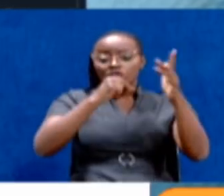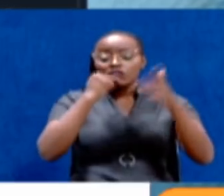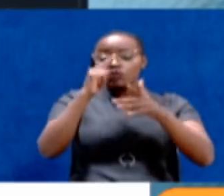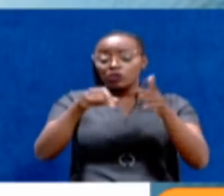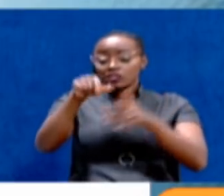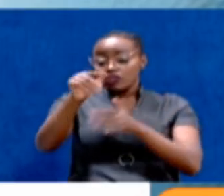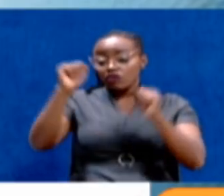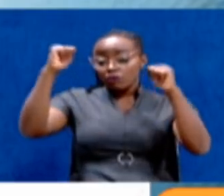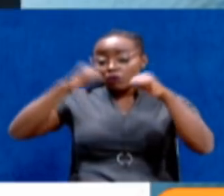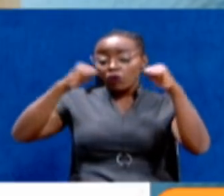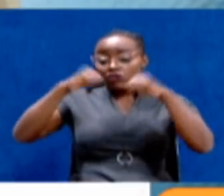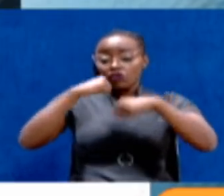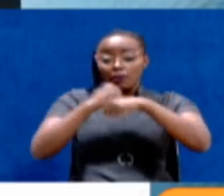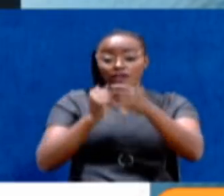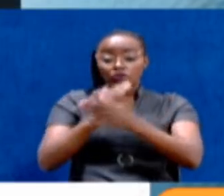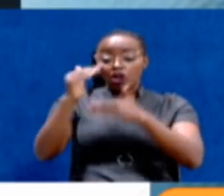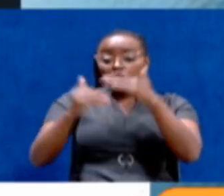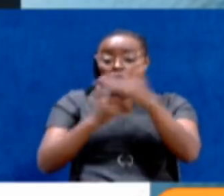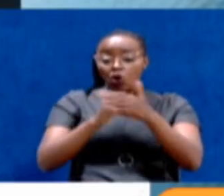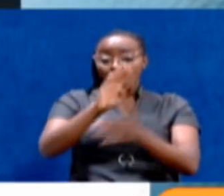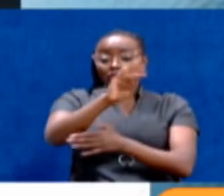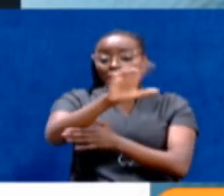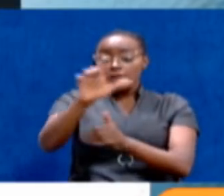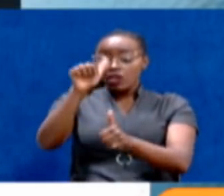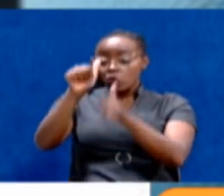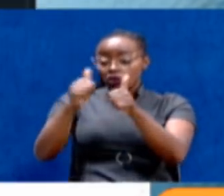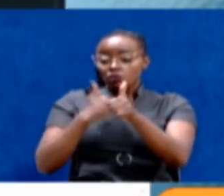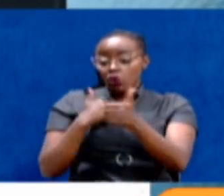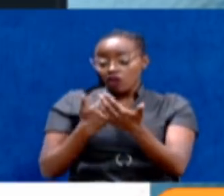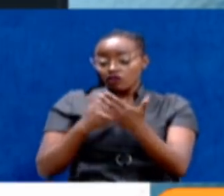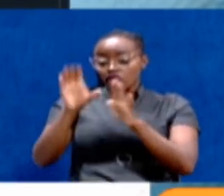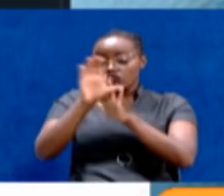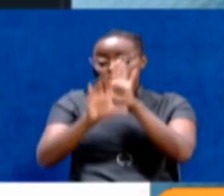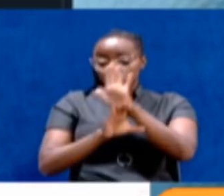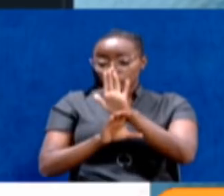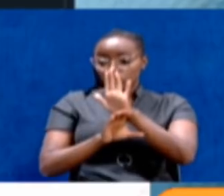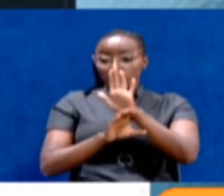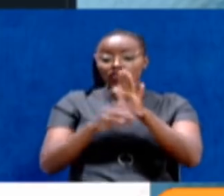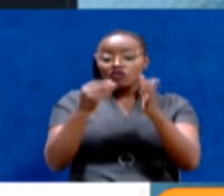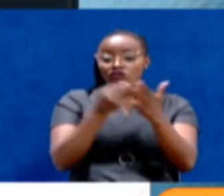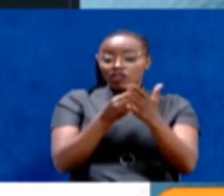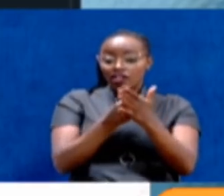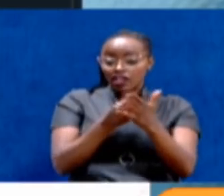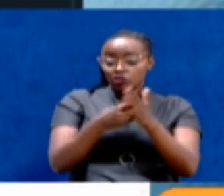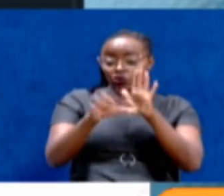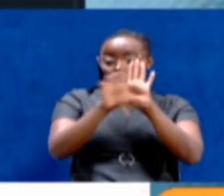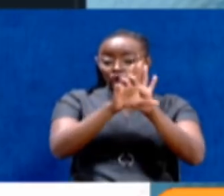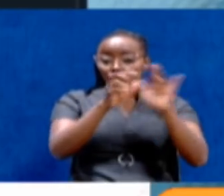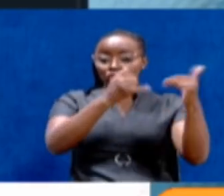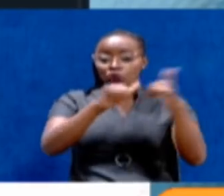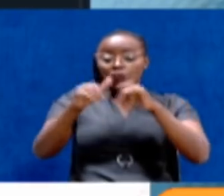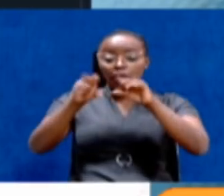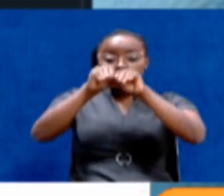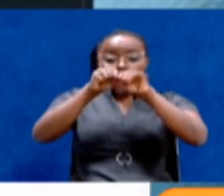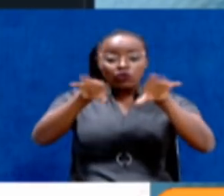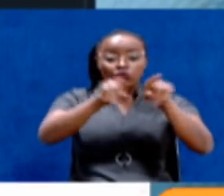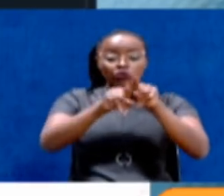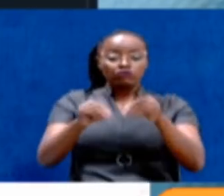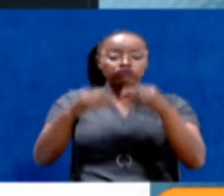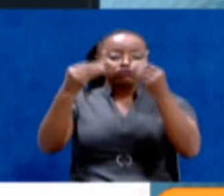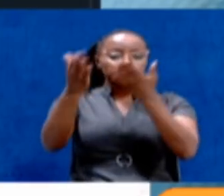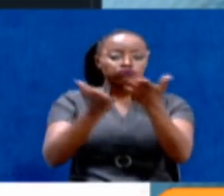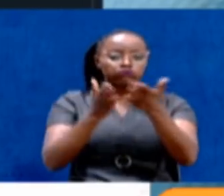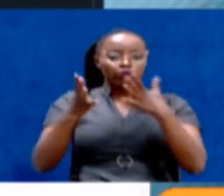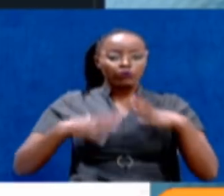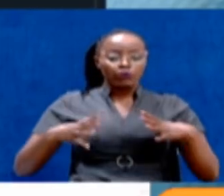that he was able to ensure that all bills for implementation of the Constitution, financial legislation to implement devolution and provide